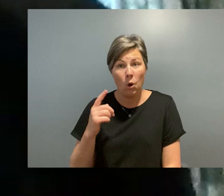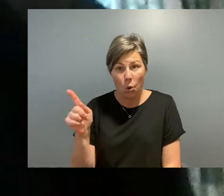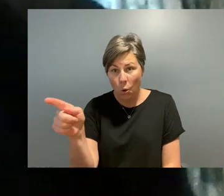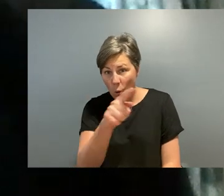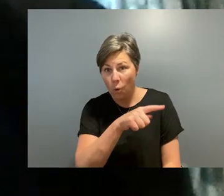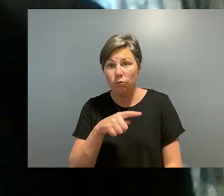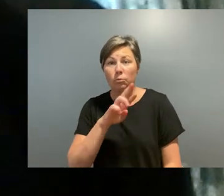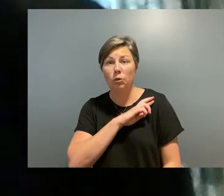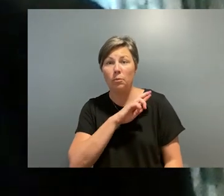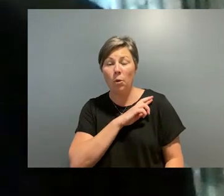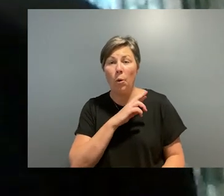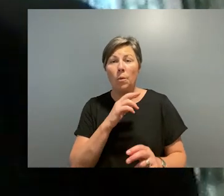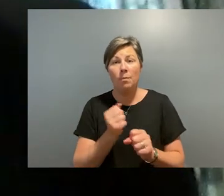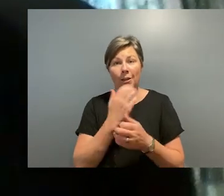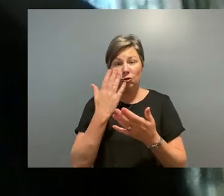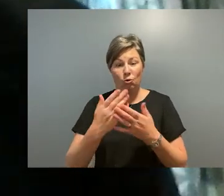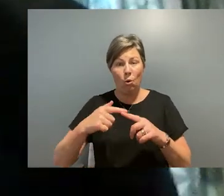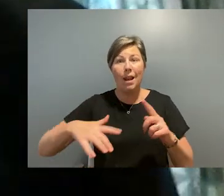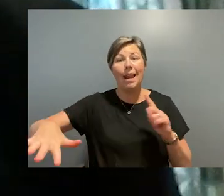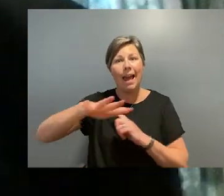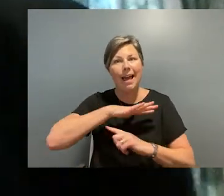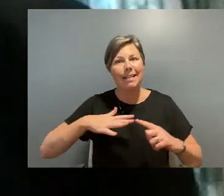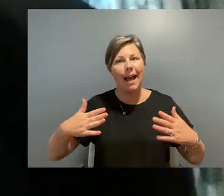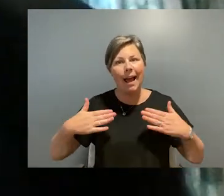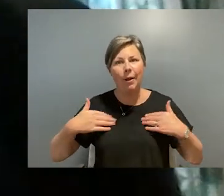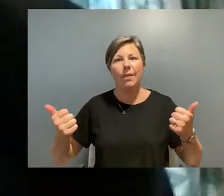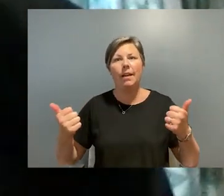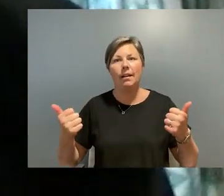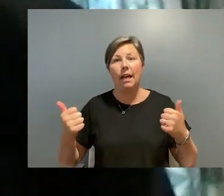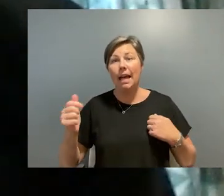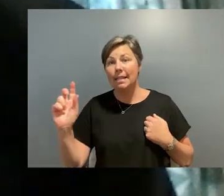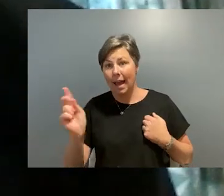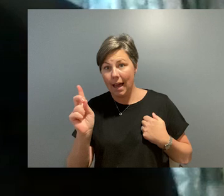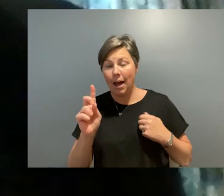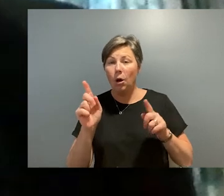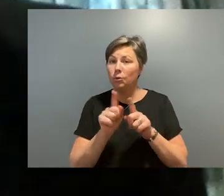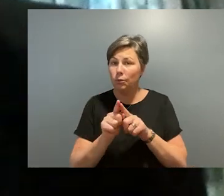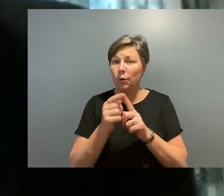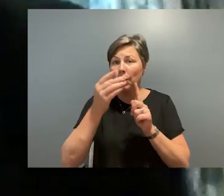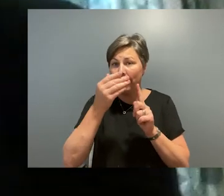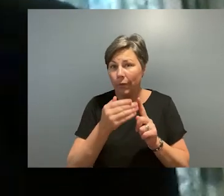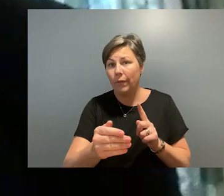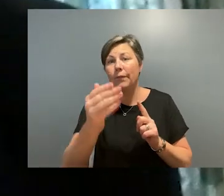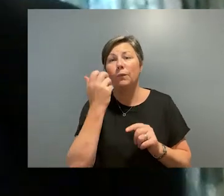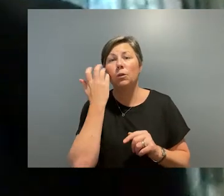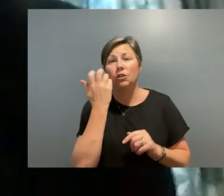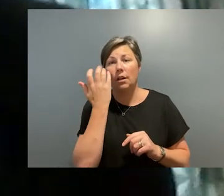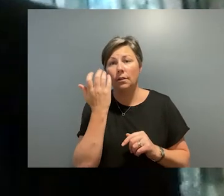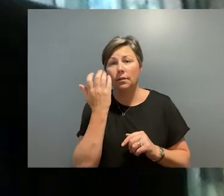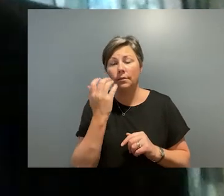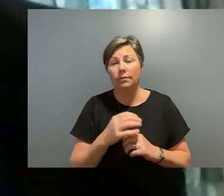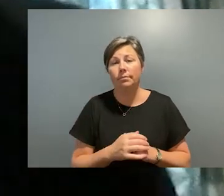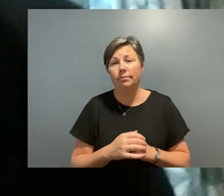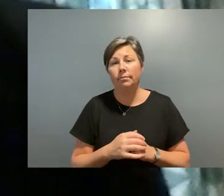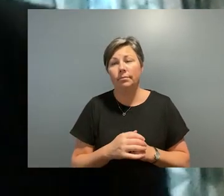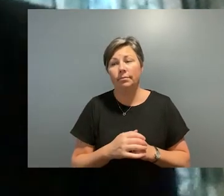Everyone is responsible to the health of country, both now and into the future. And everyone is responsible for the health and safety of our